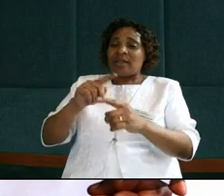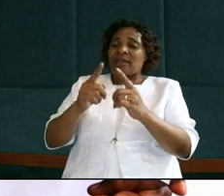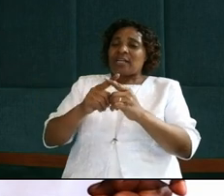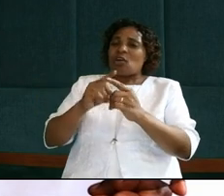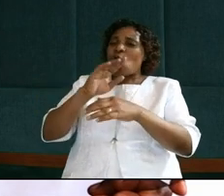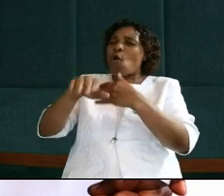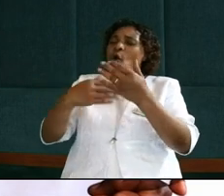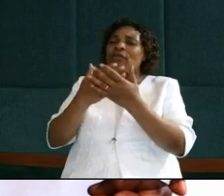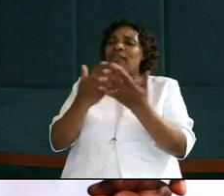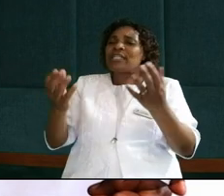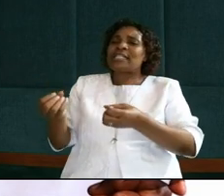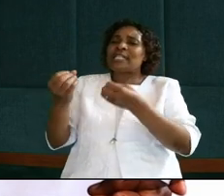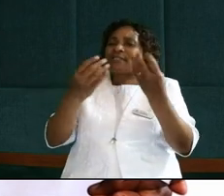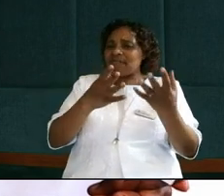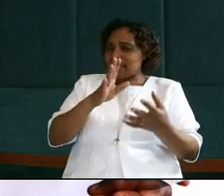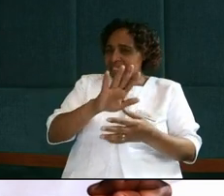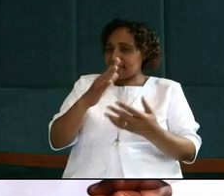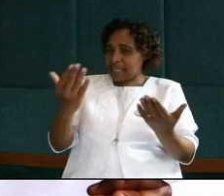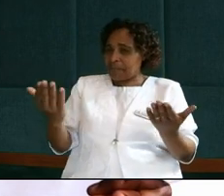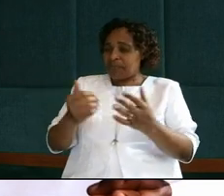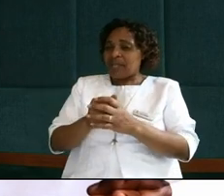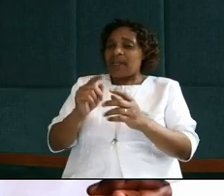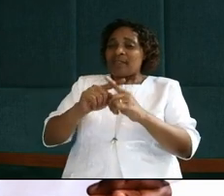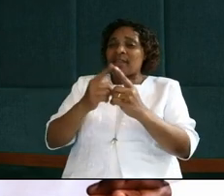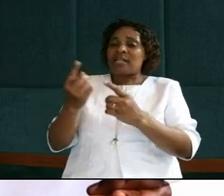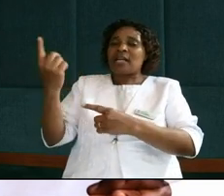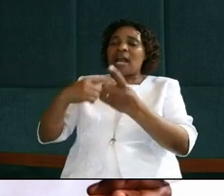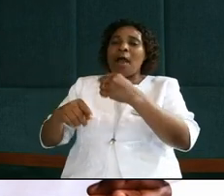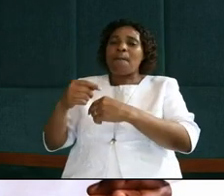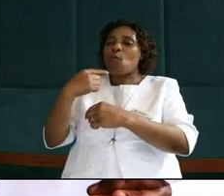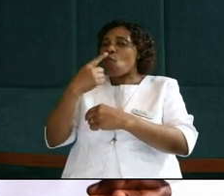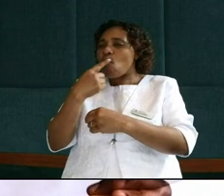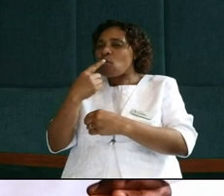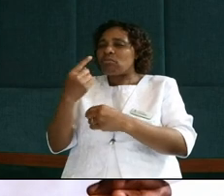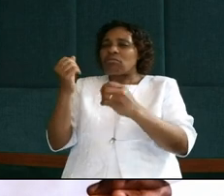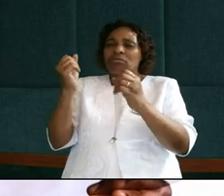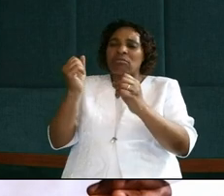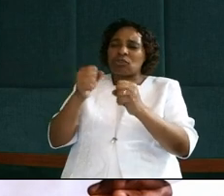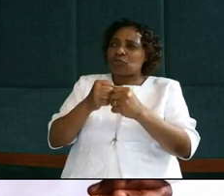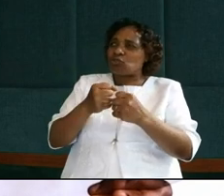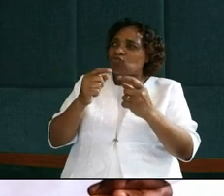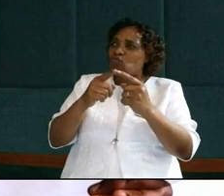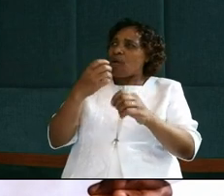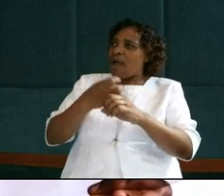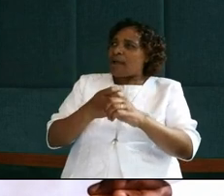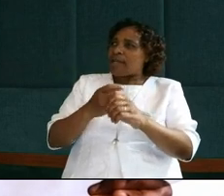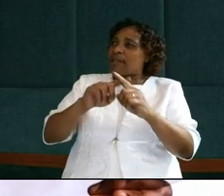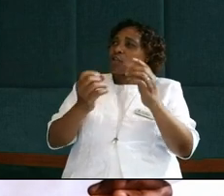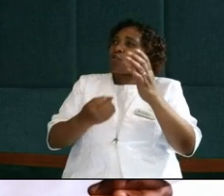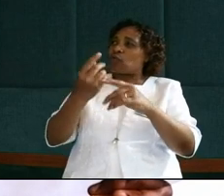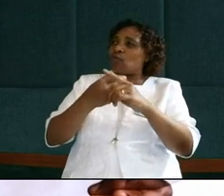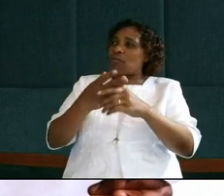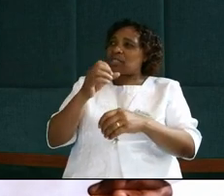all things into his hands, and that he had come from God and was going to God, rose